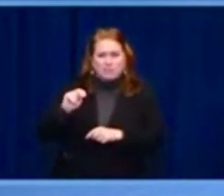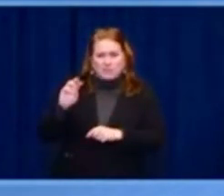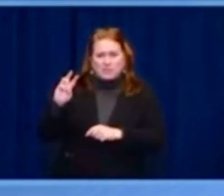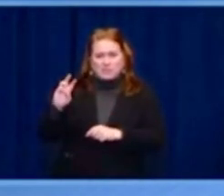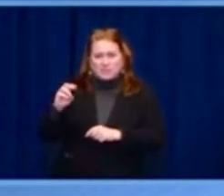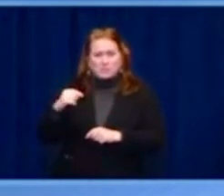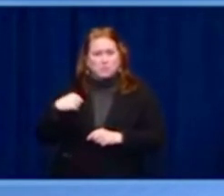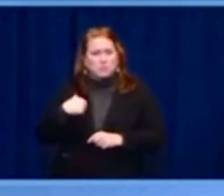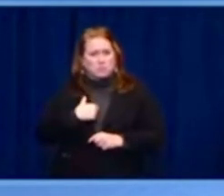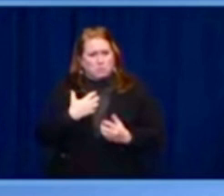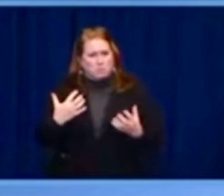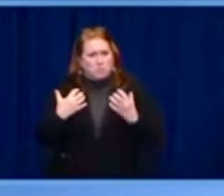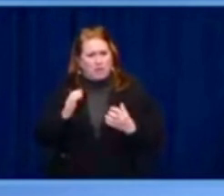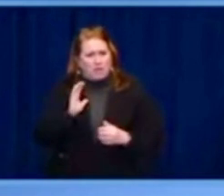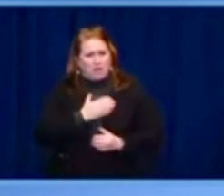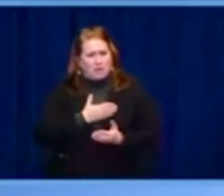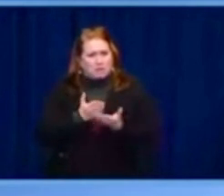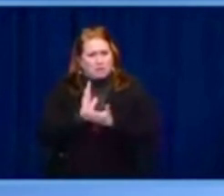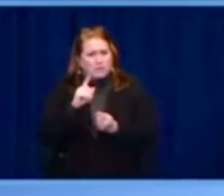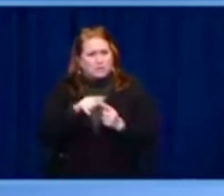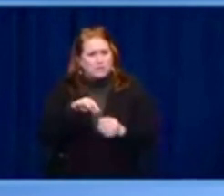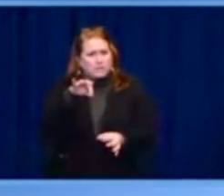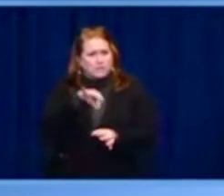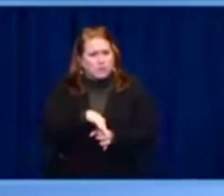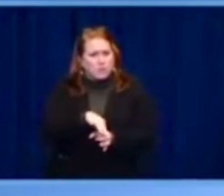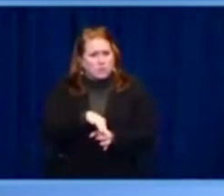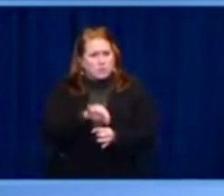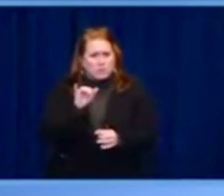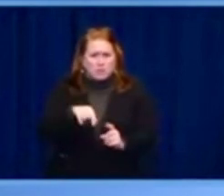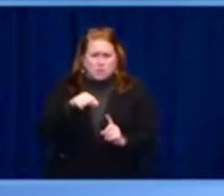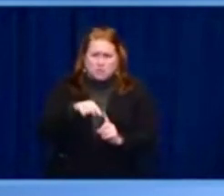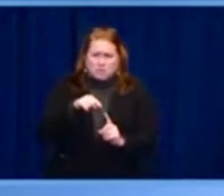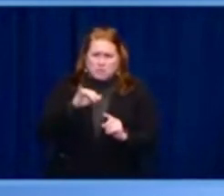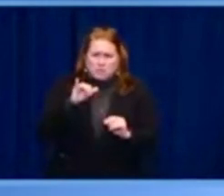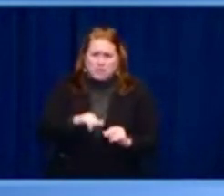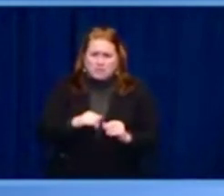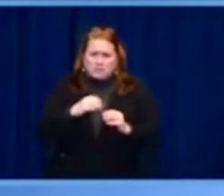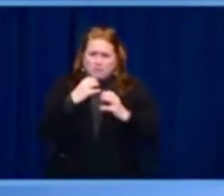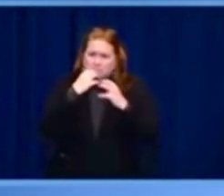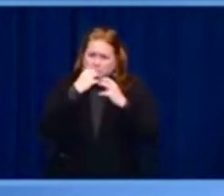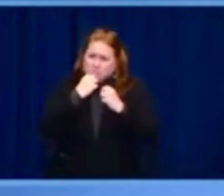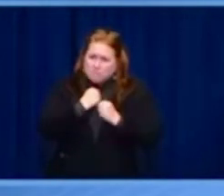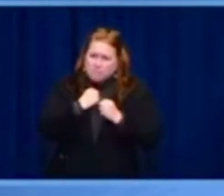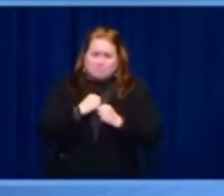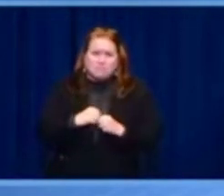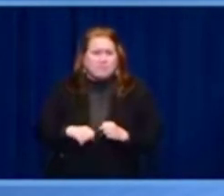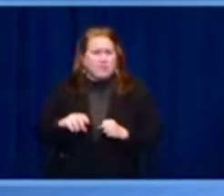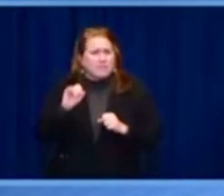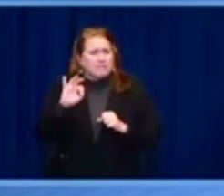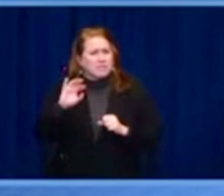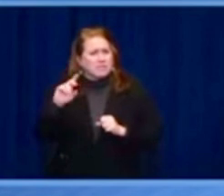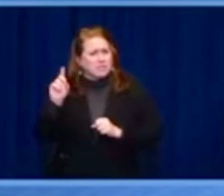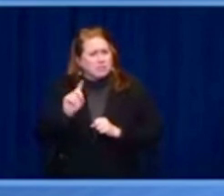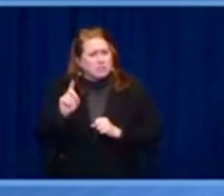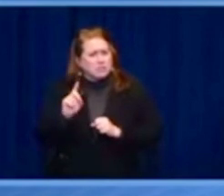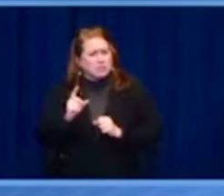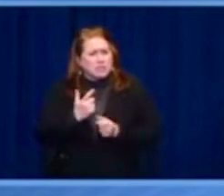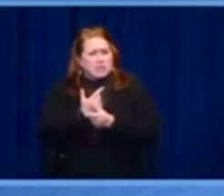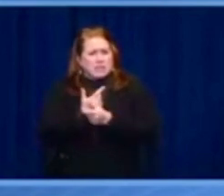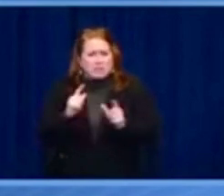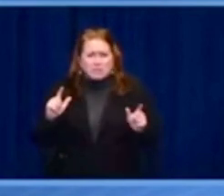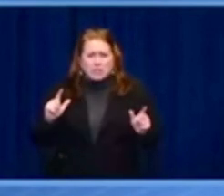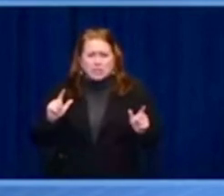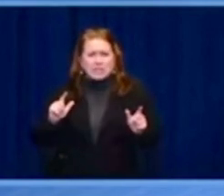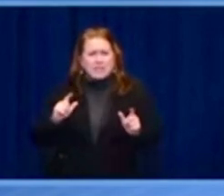and just to further strengthen our democracy. And it's not just the United States that's delivering on our commitment and